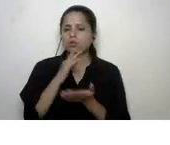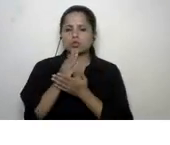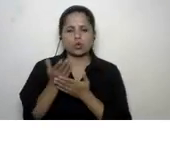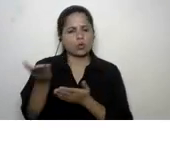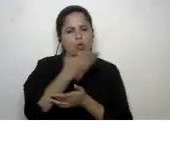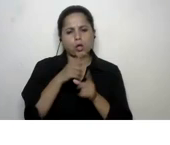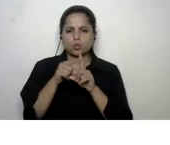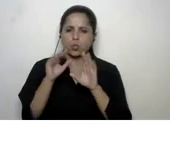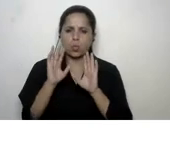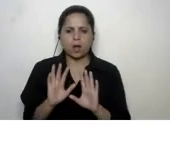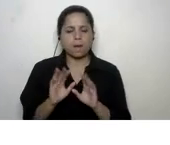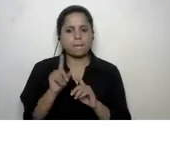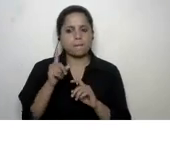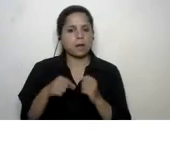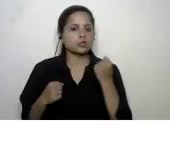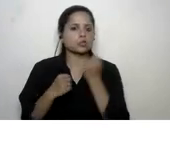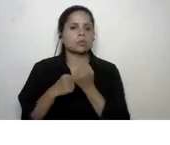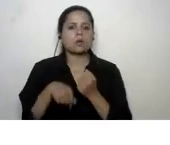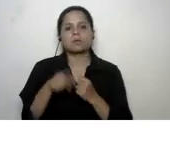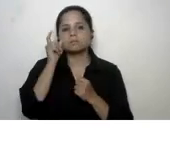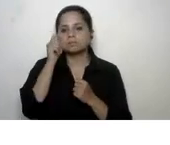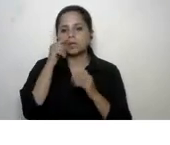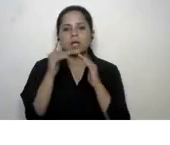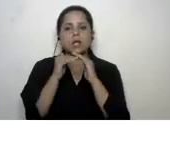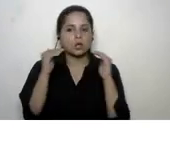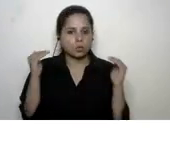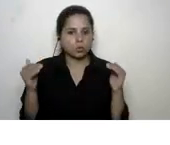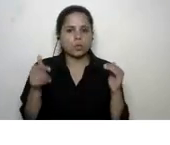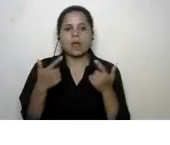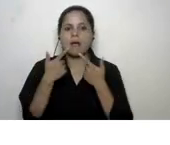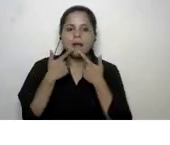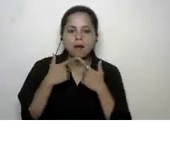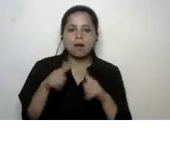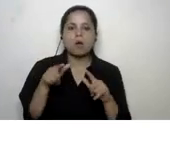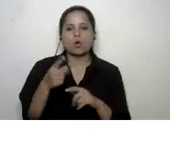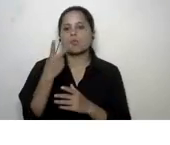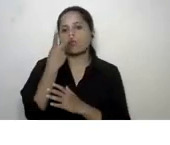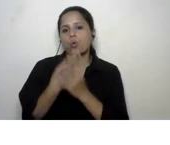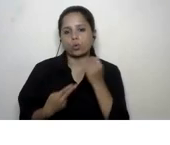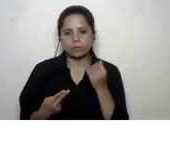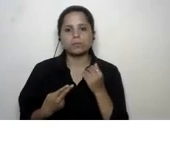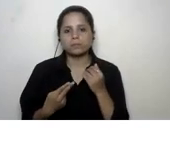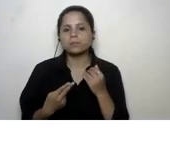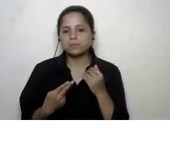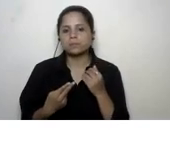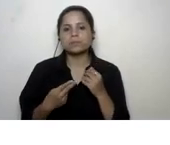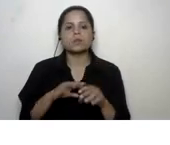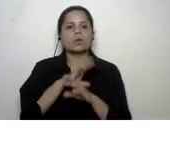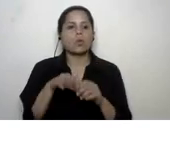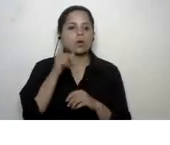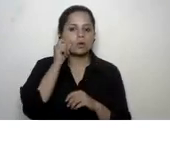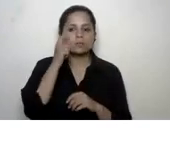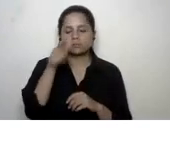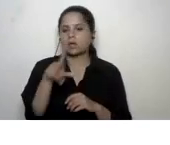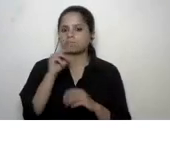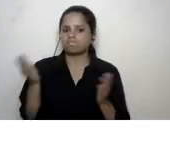do this we support gender equality by allowing both uh you know like all genders to speak